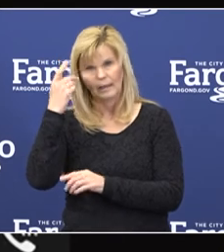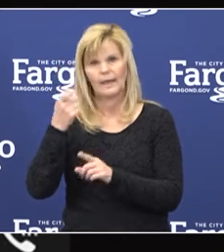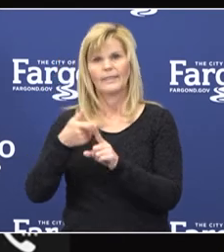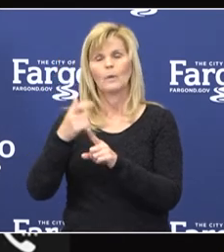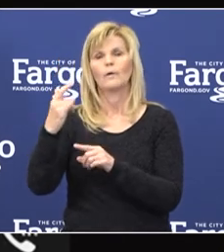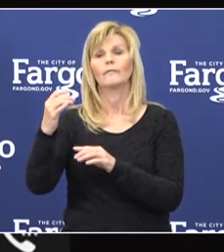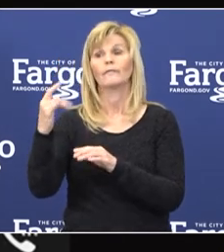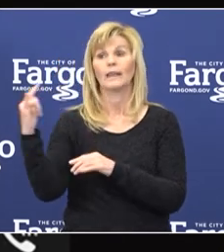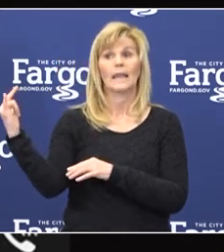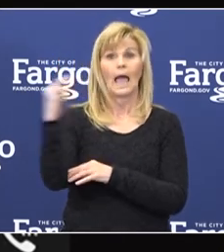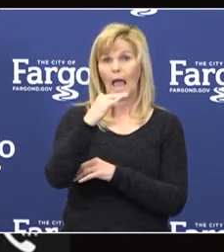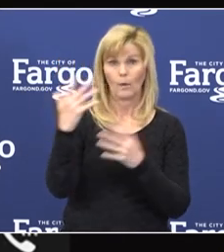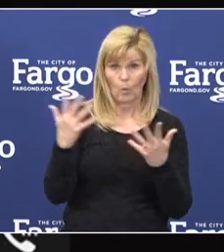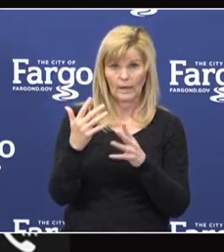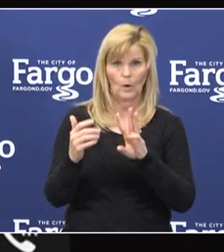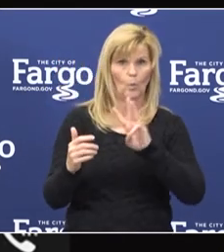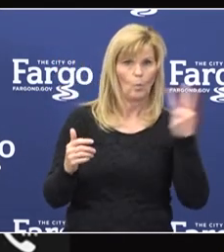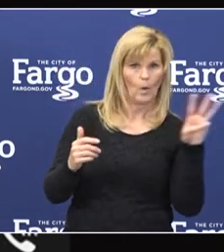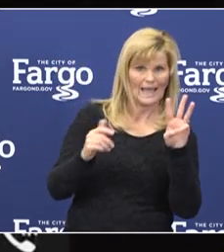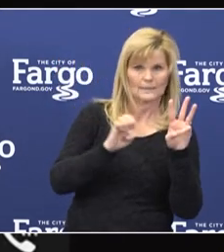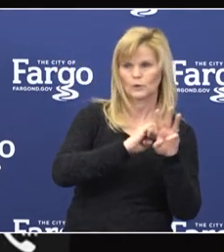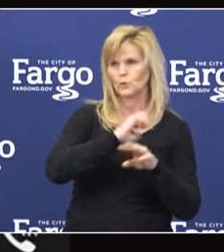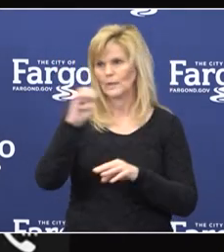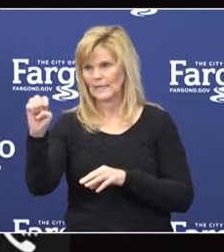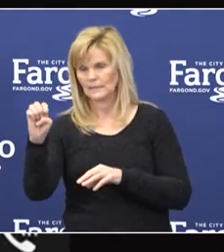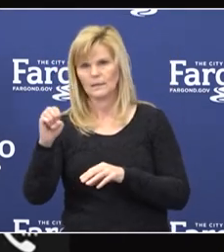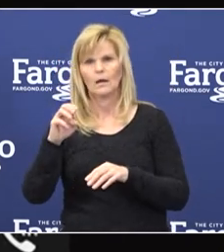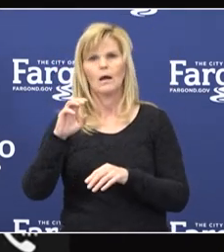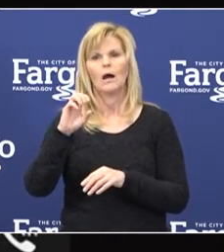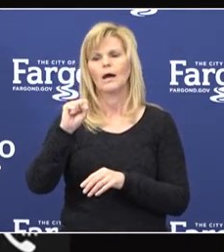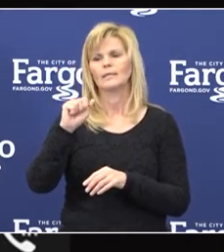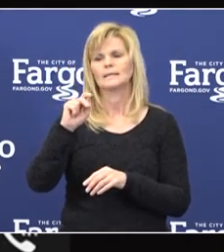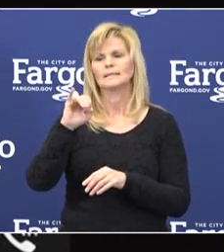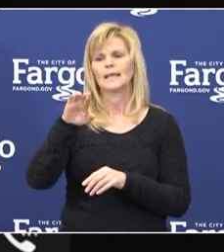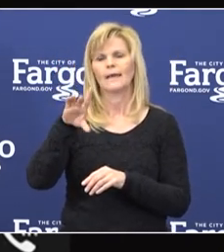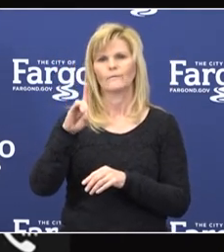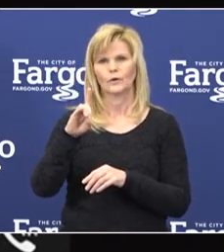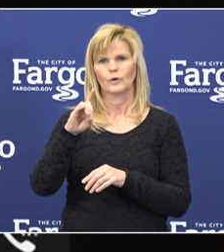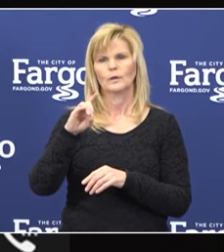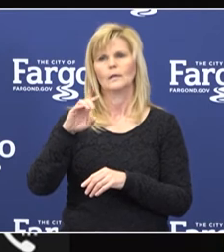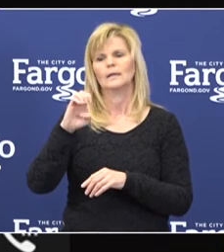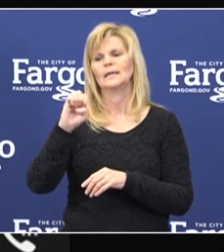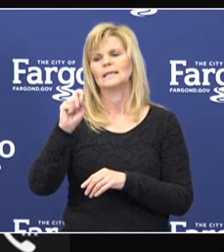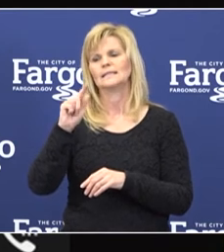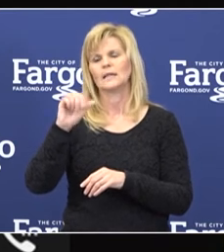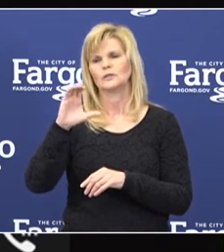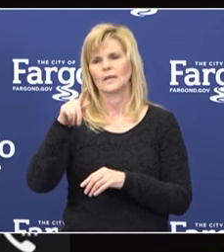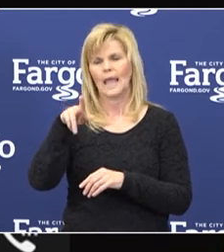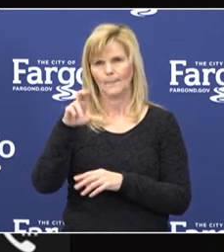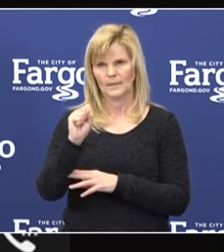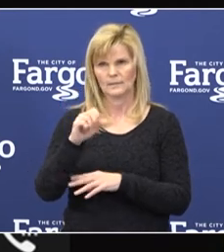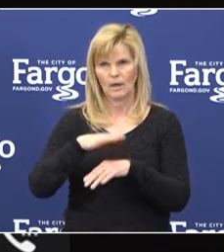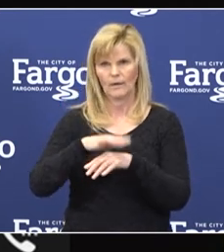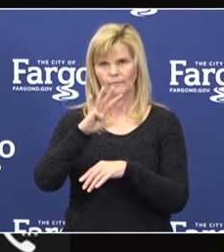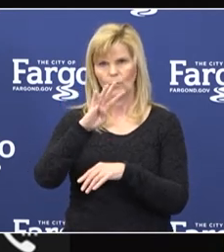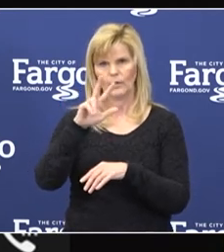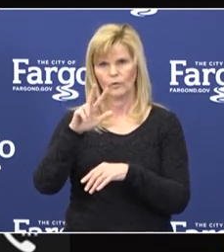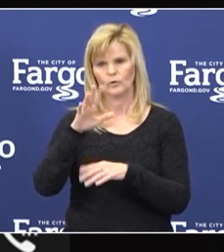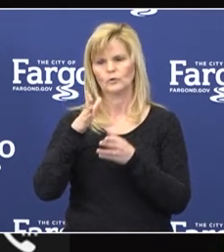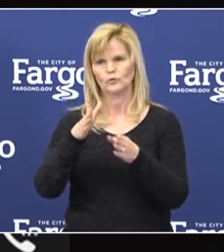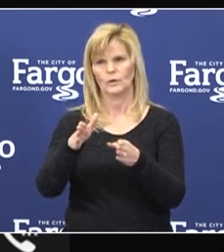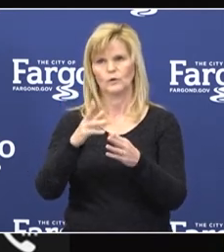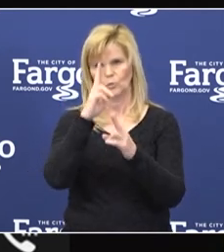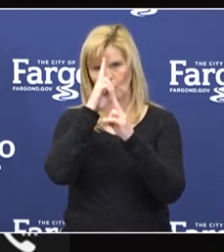east over the Sanford Moorhead campus, north of 94 and east of 34th Street to honor the essential